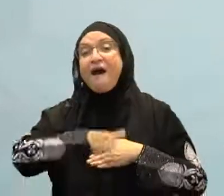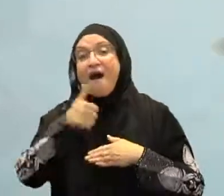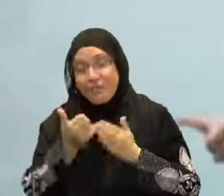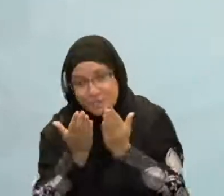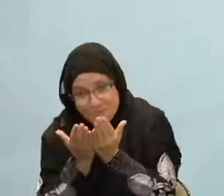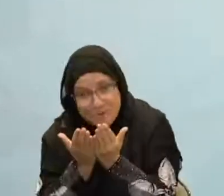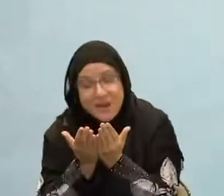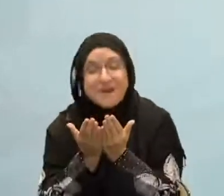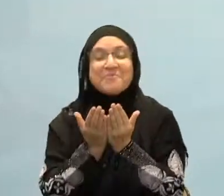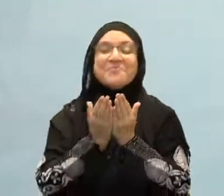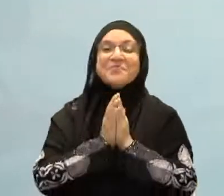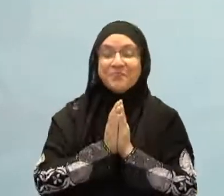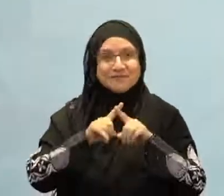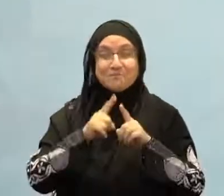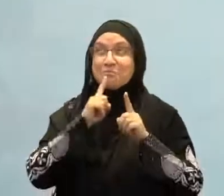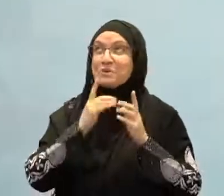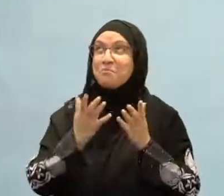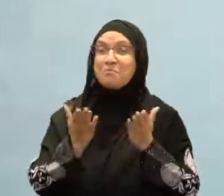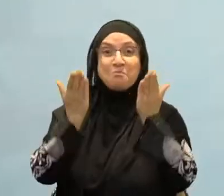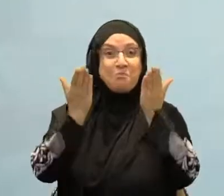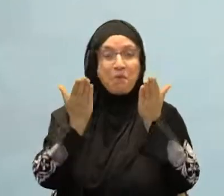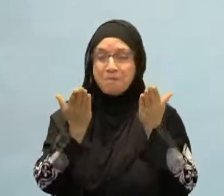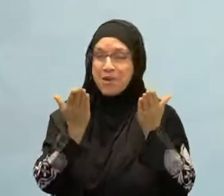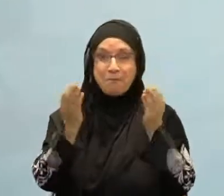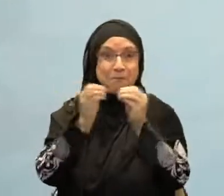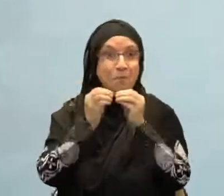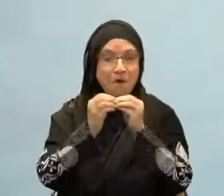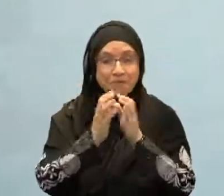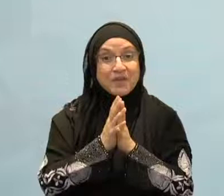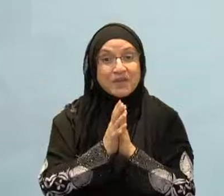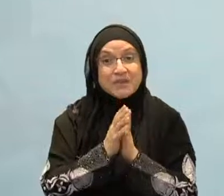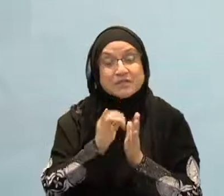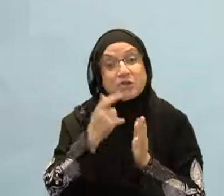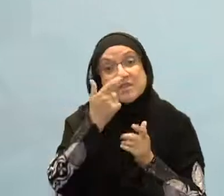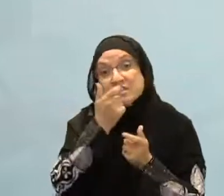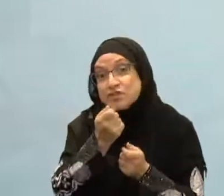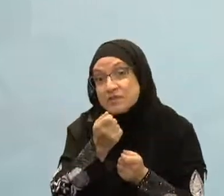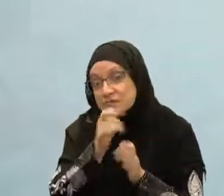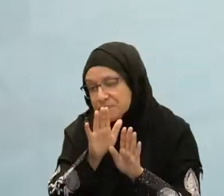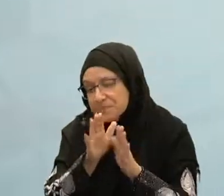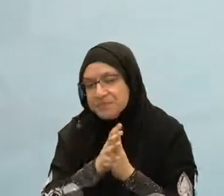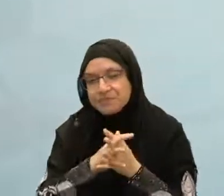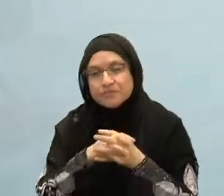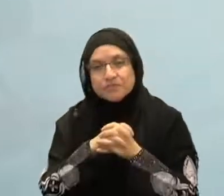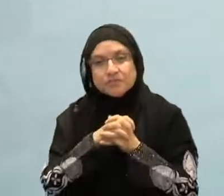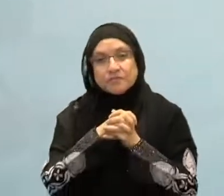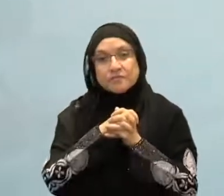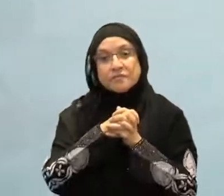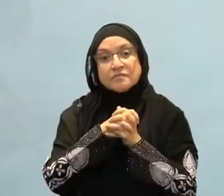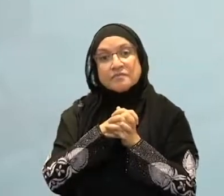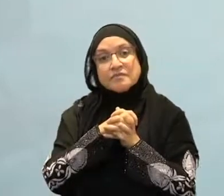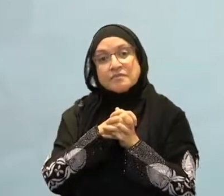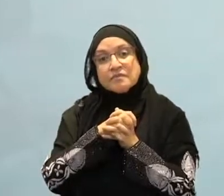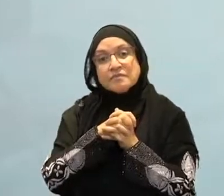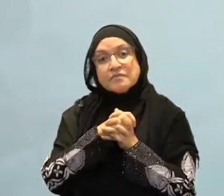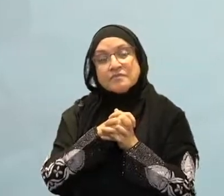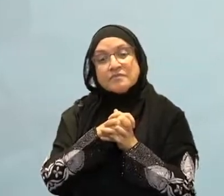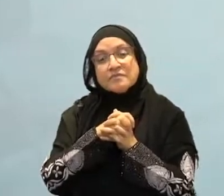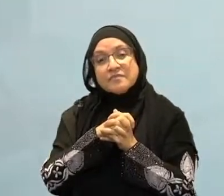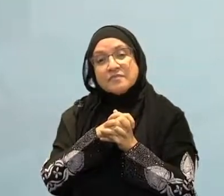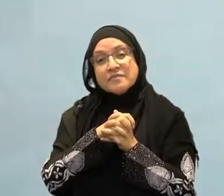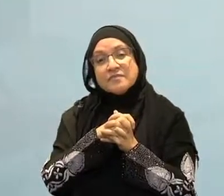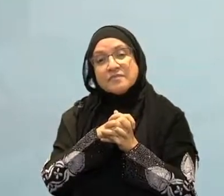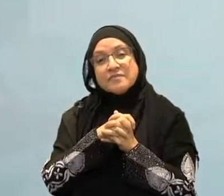revive the spirit of those obligatory deeds. Interesting fact, which is what Aisha radiya Allah ta'ala anha said about Surah Al-Muzzammil.